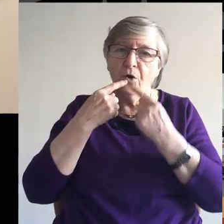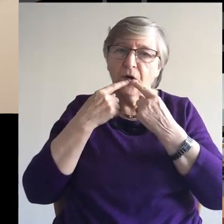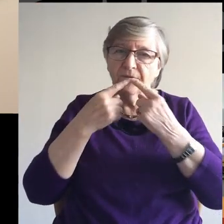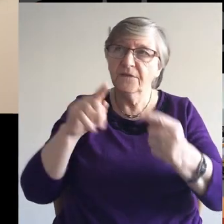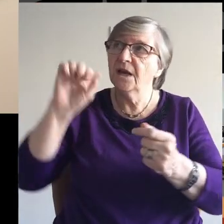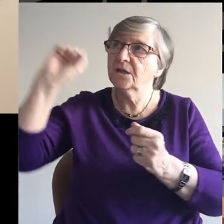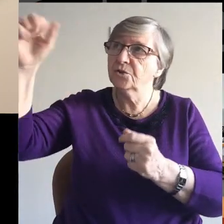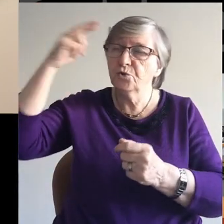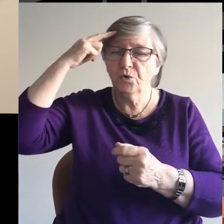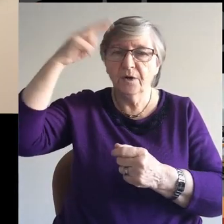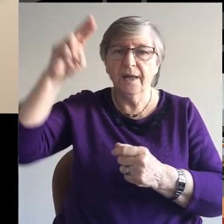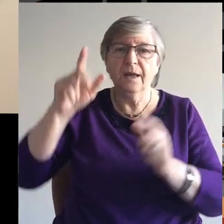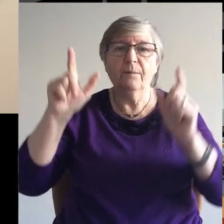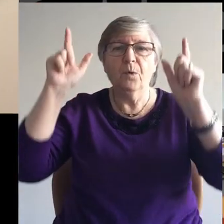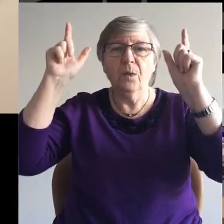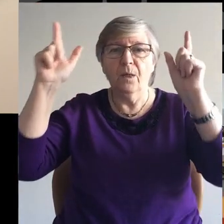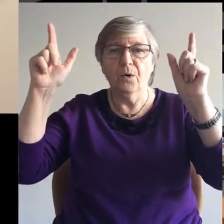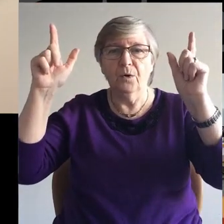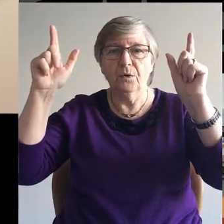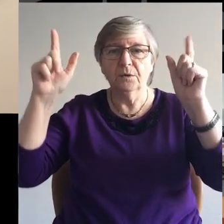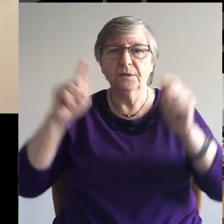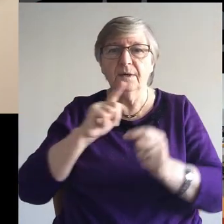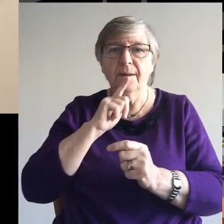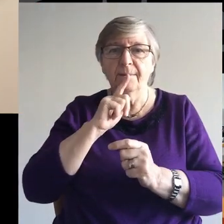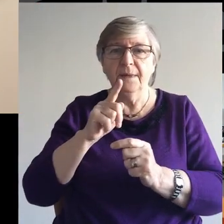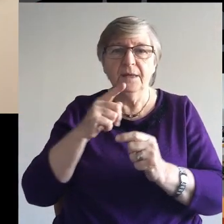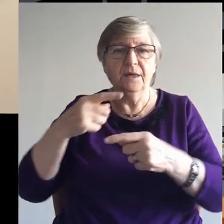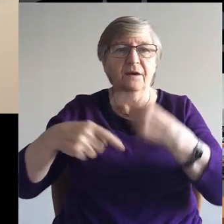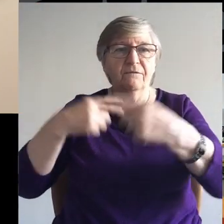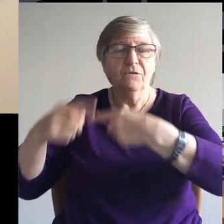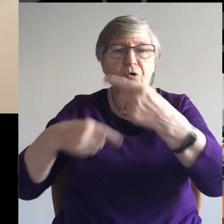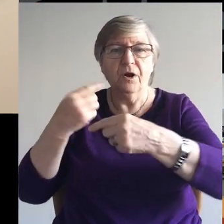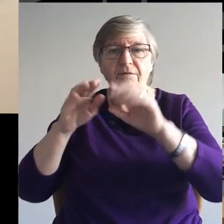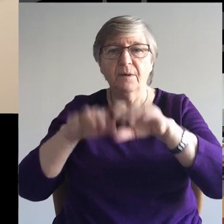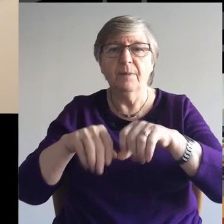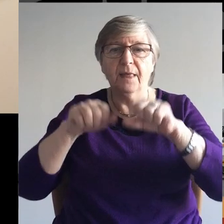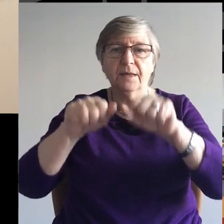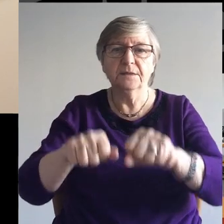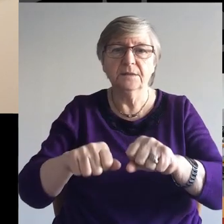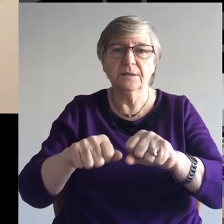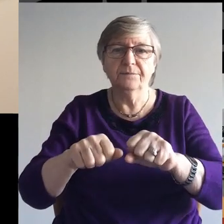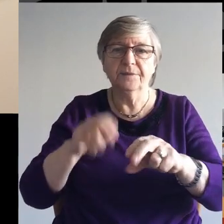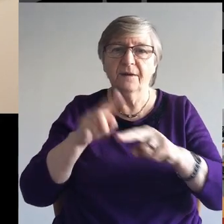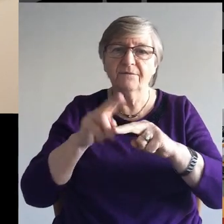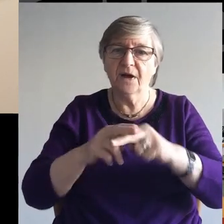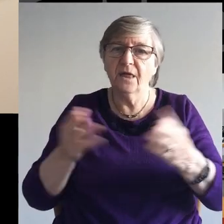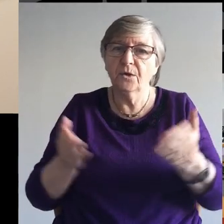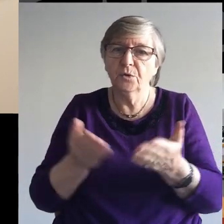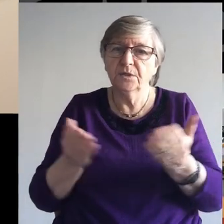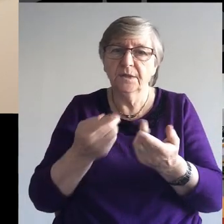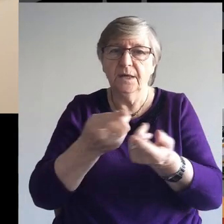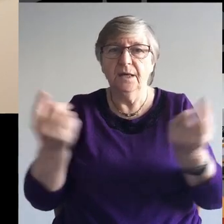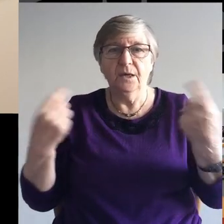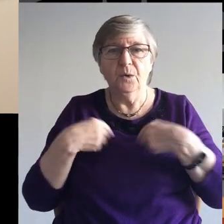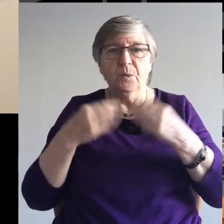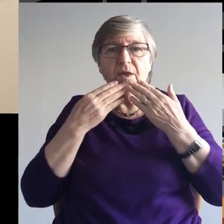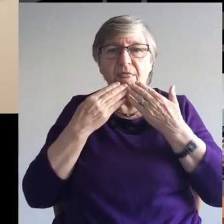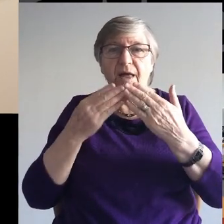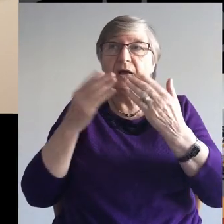thy name, O Lord, be forever blessed. Father, this day we would thank you